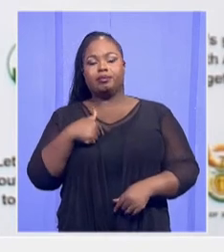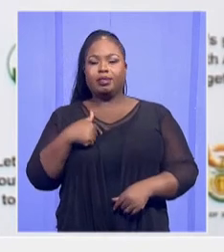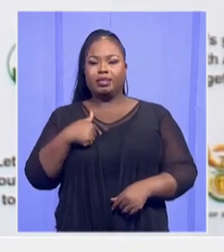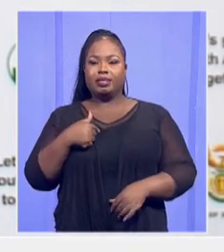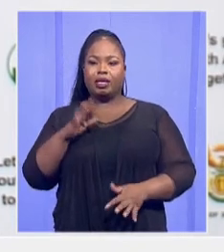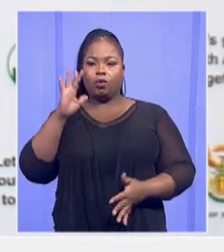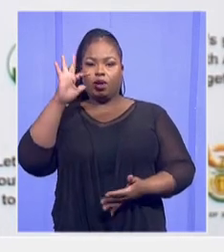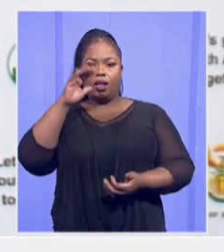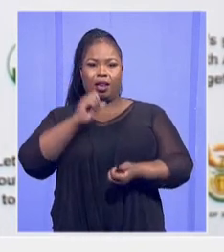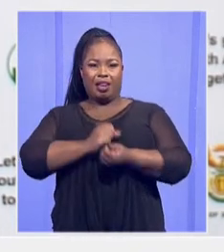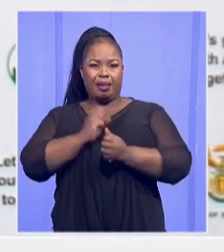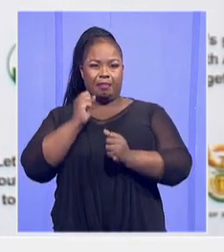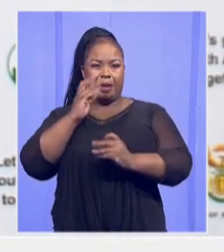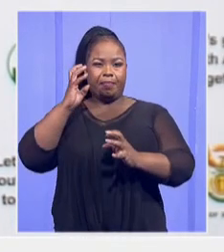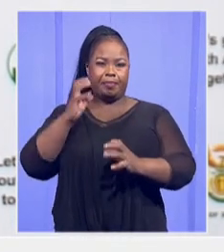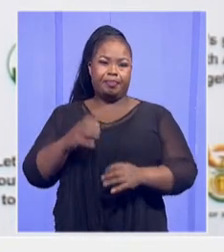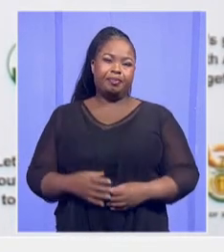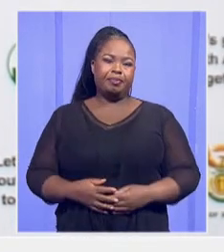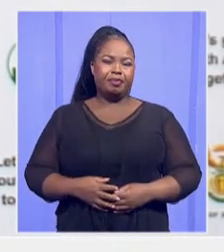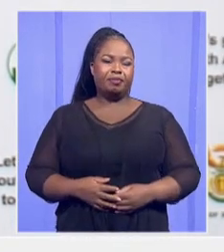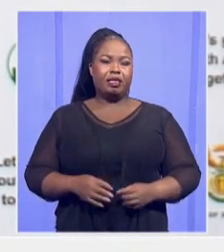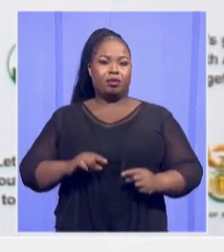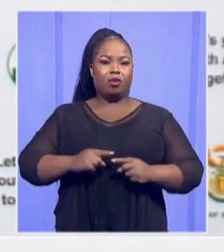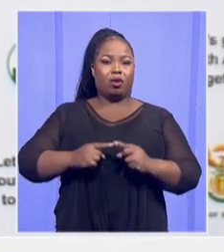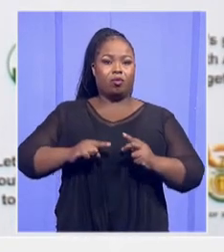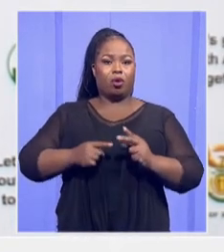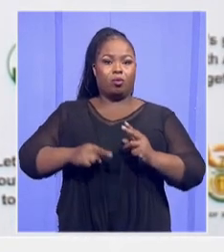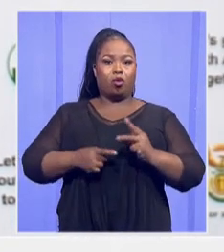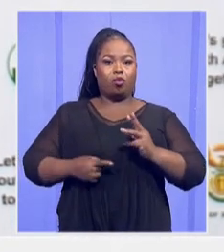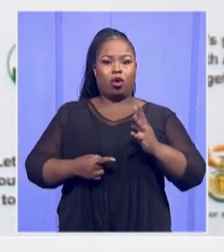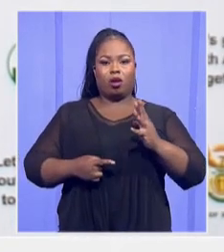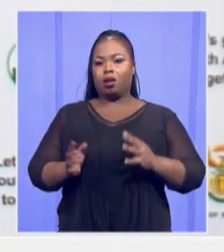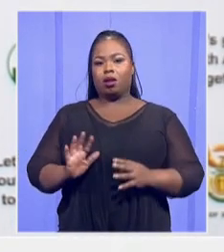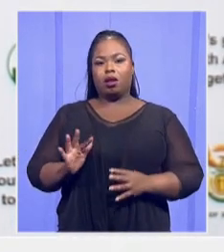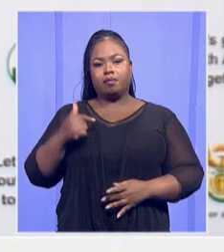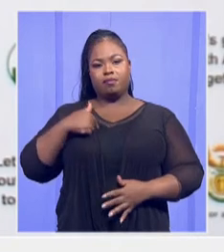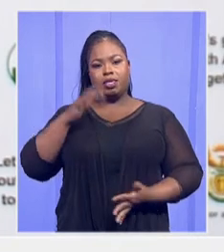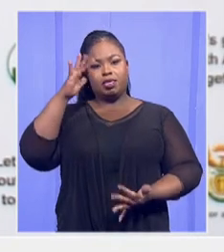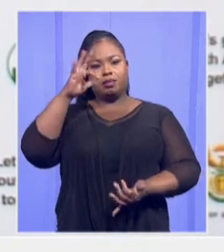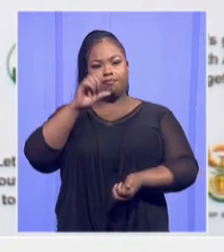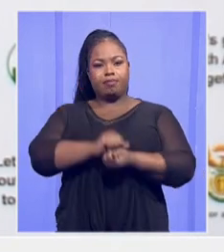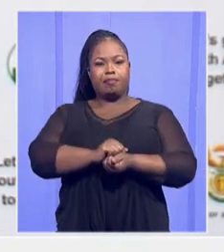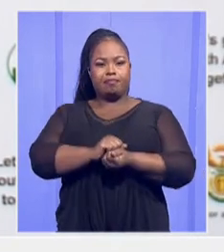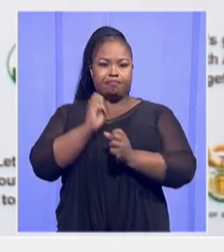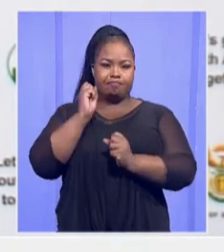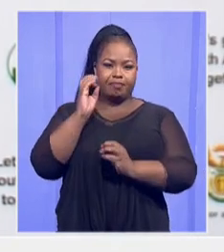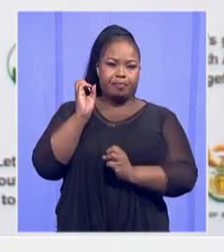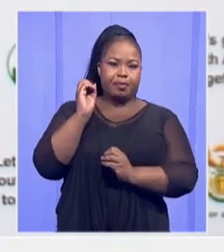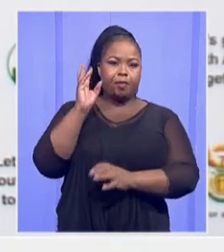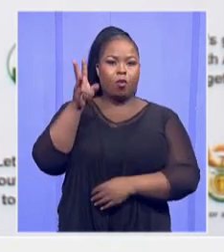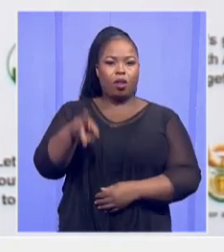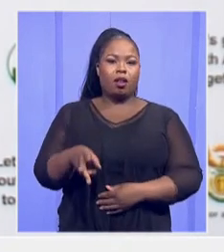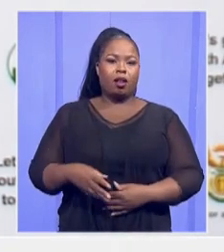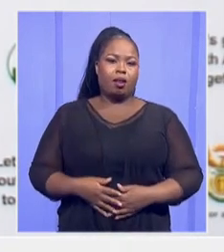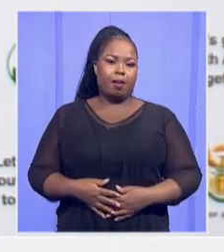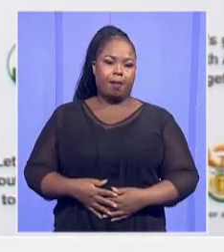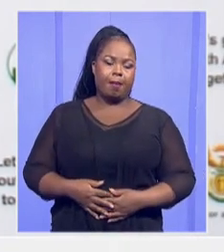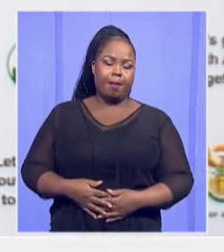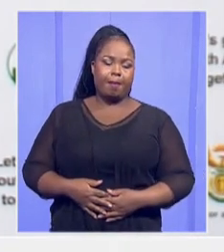and not going bullet by bullet. I will just highlight specific issues.